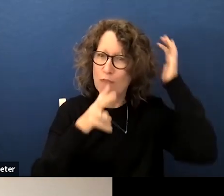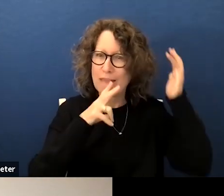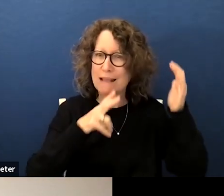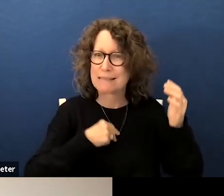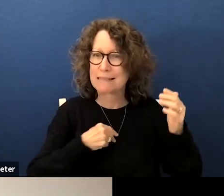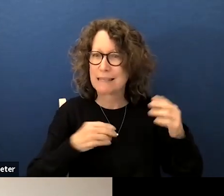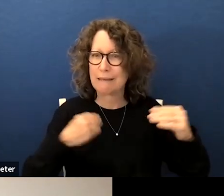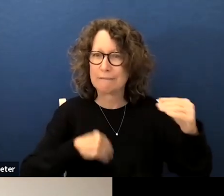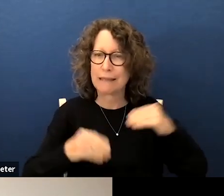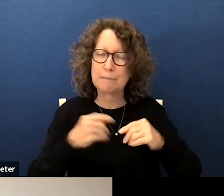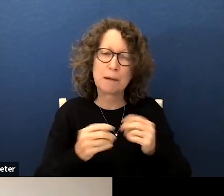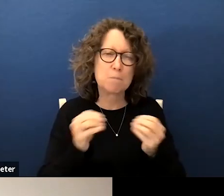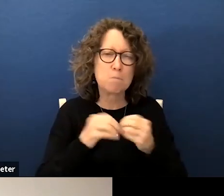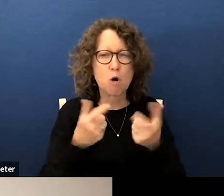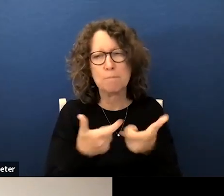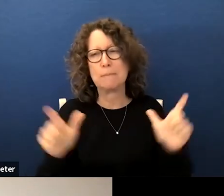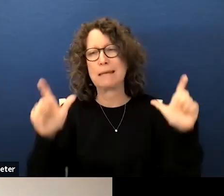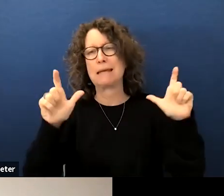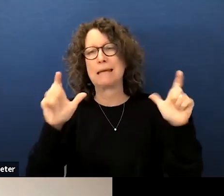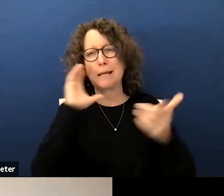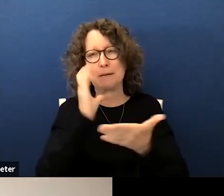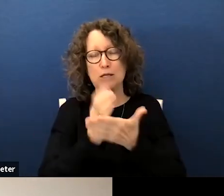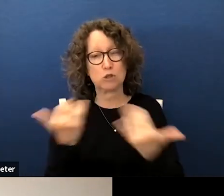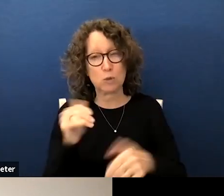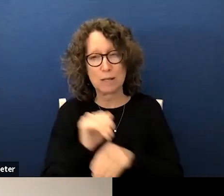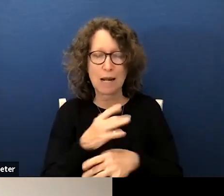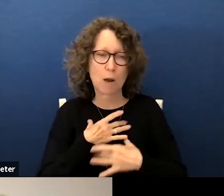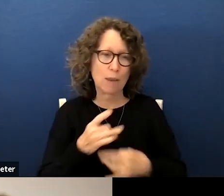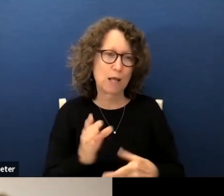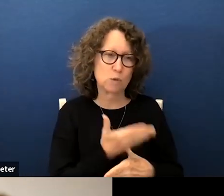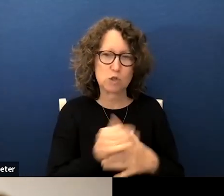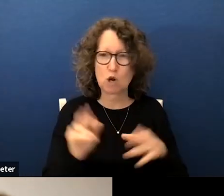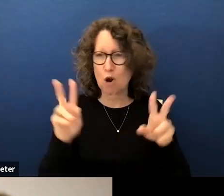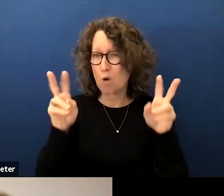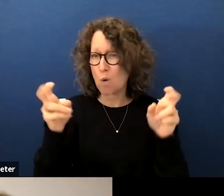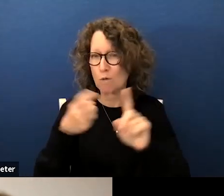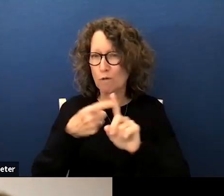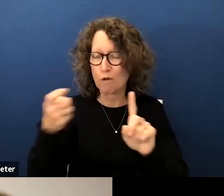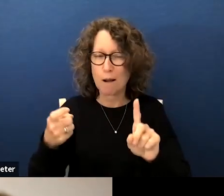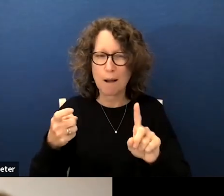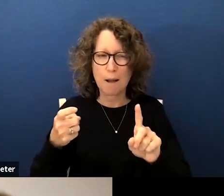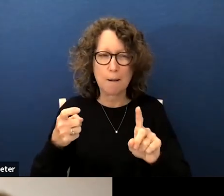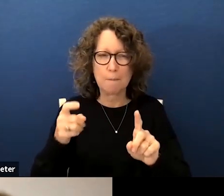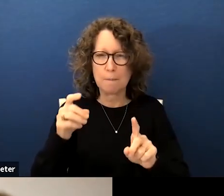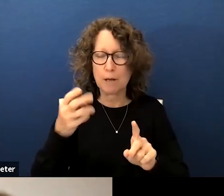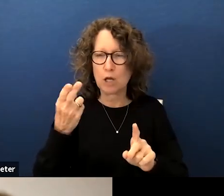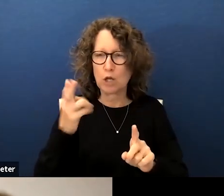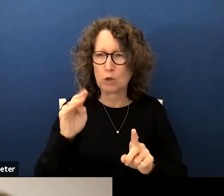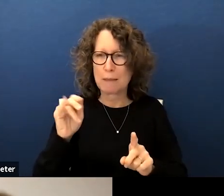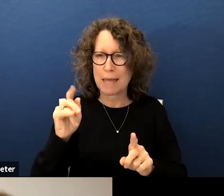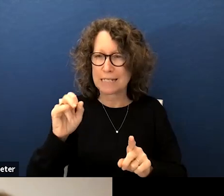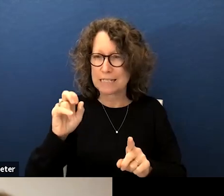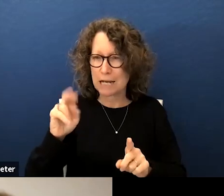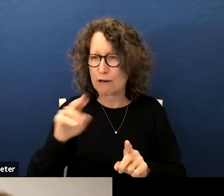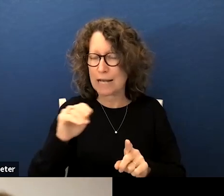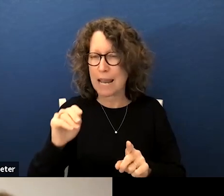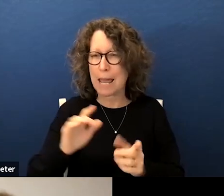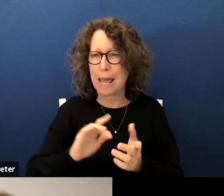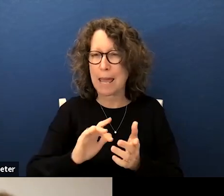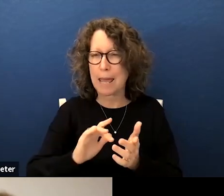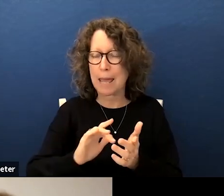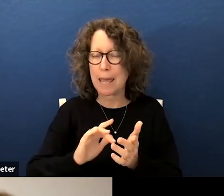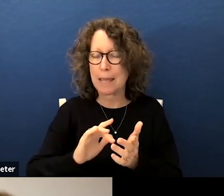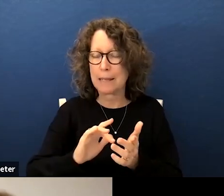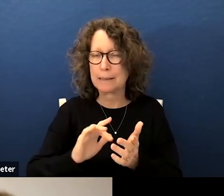but in a bigger much bigger way and tonight i'd like to share a quote from the humanitarian and medical missionary albert